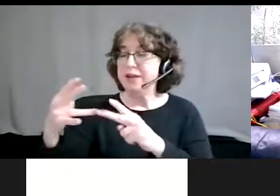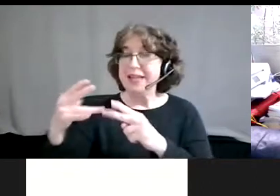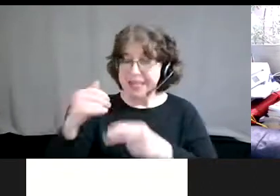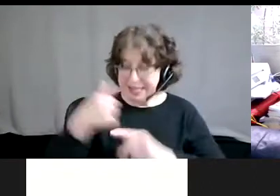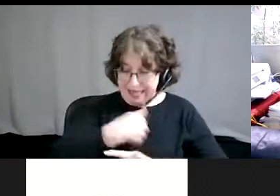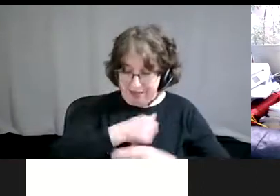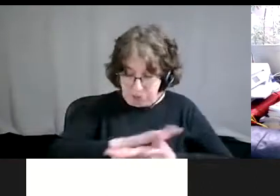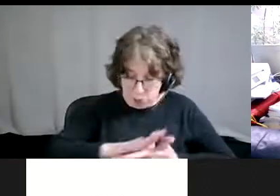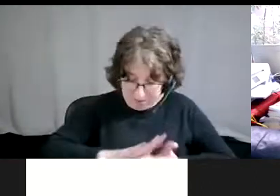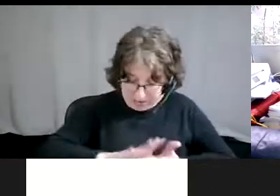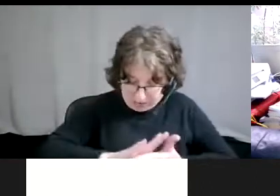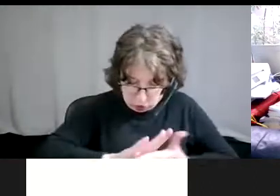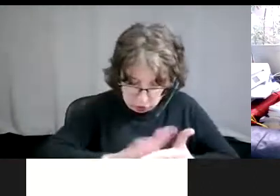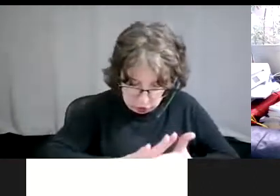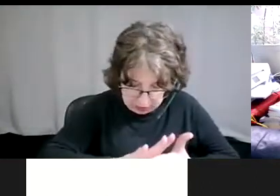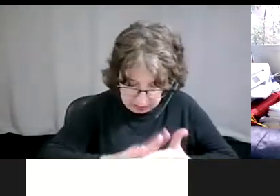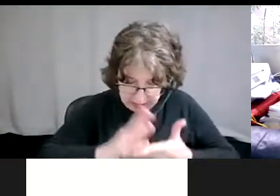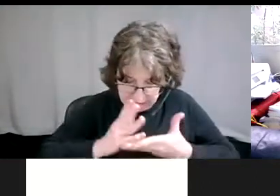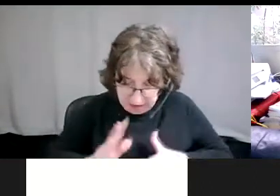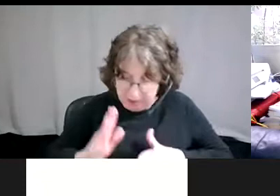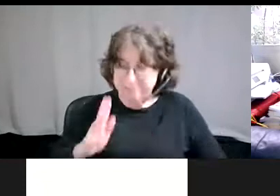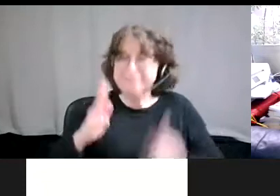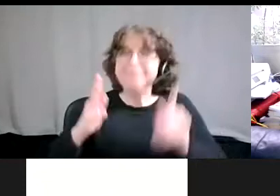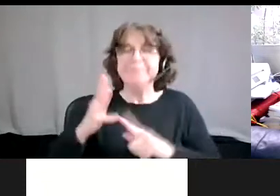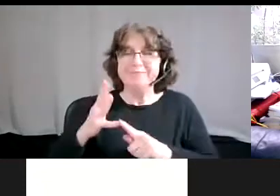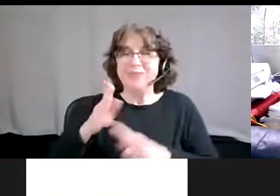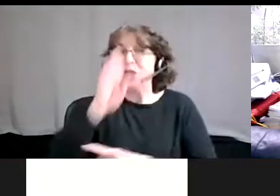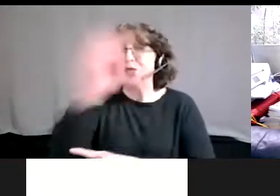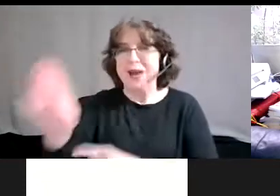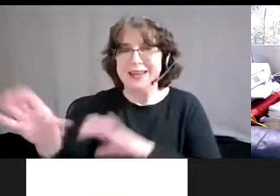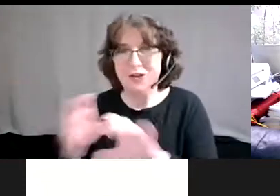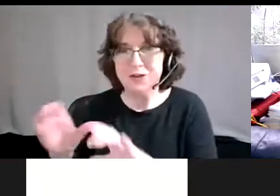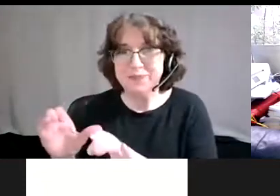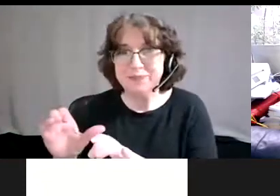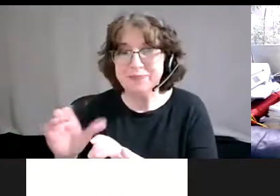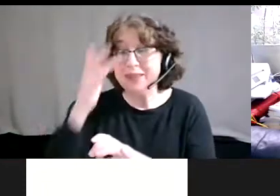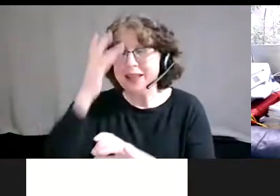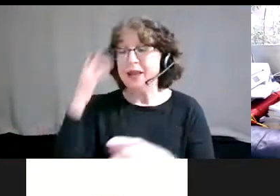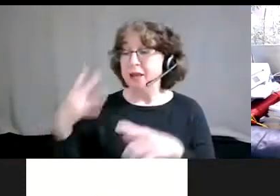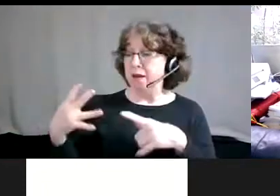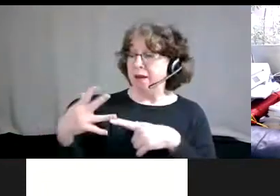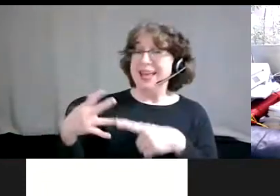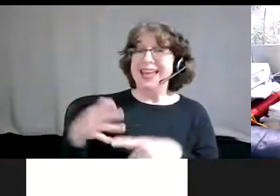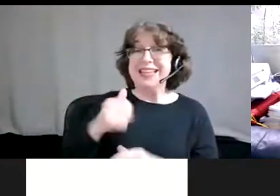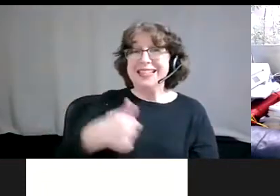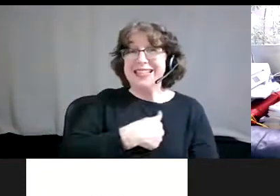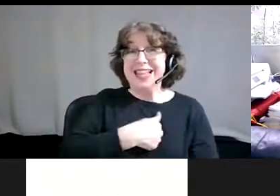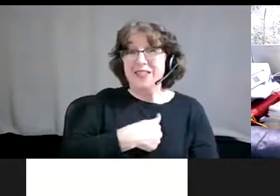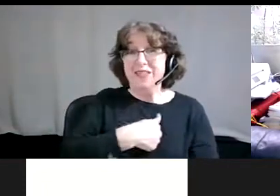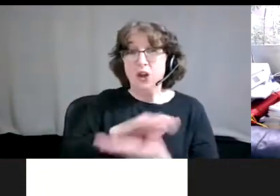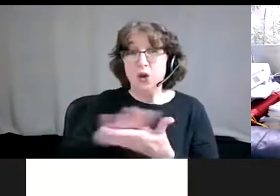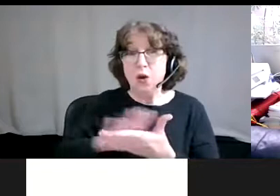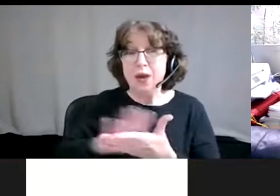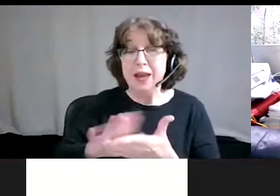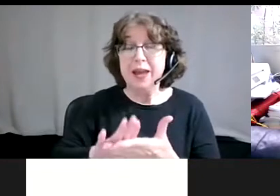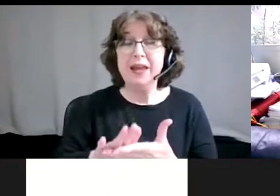and then direct action. In that case, self-purification was essentially like, if you were say going